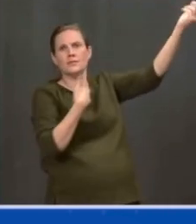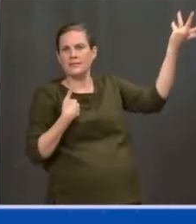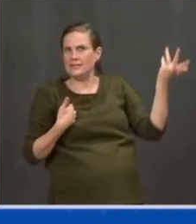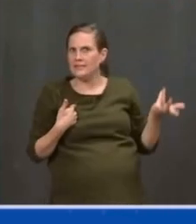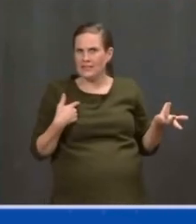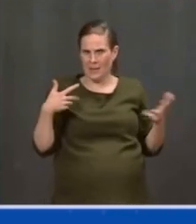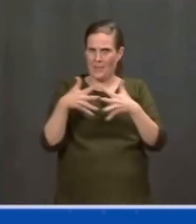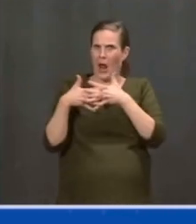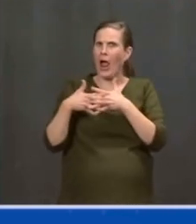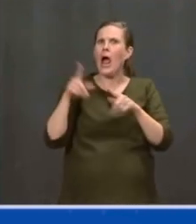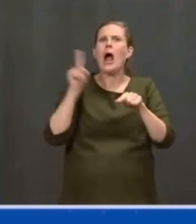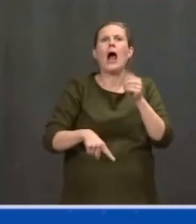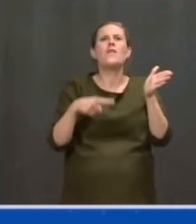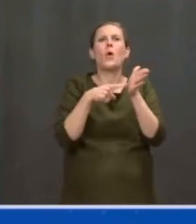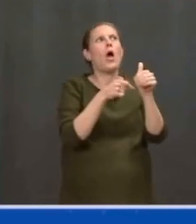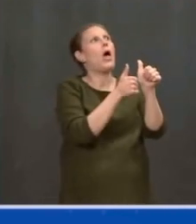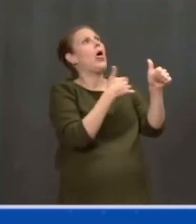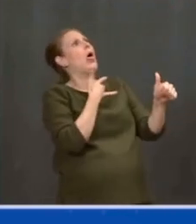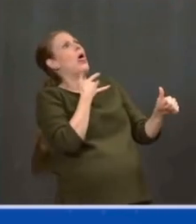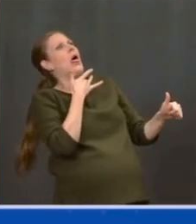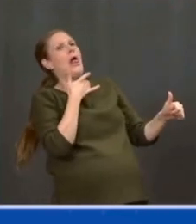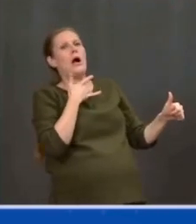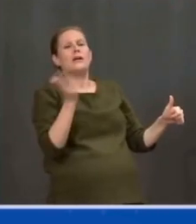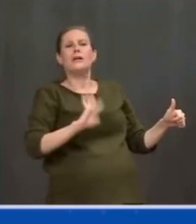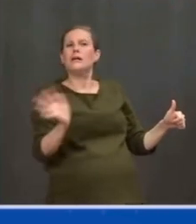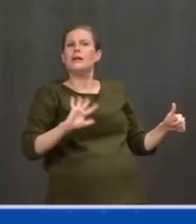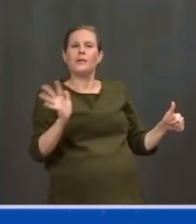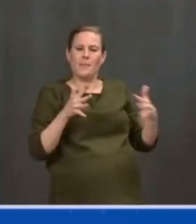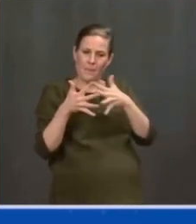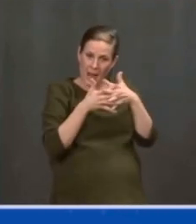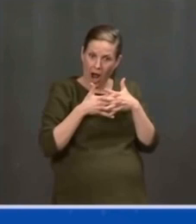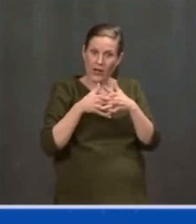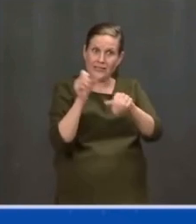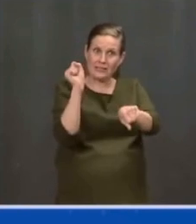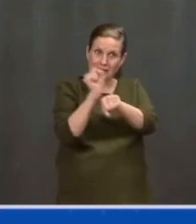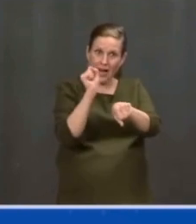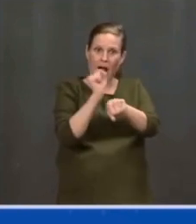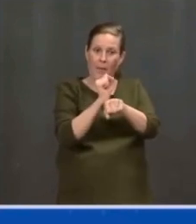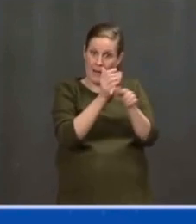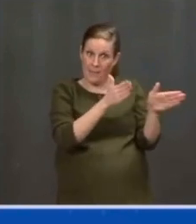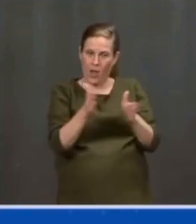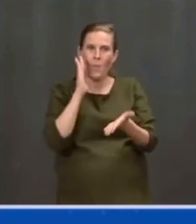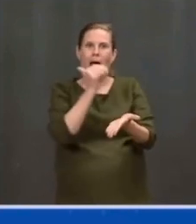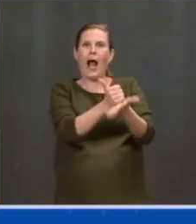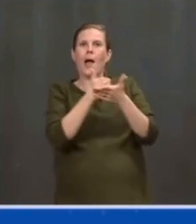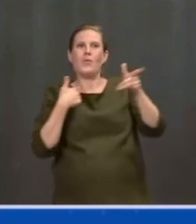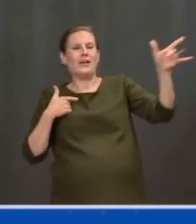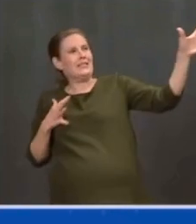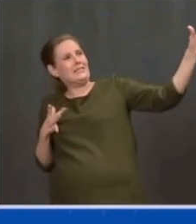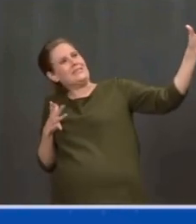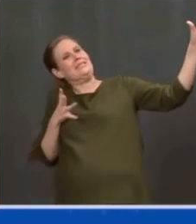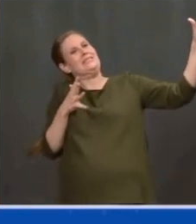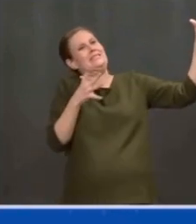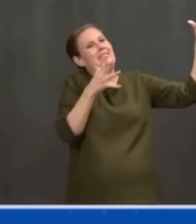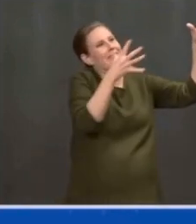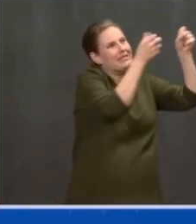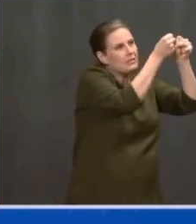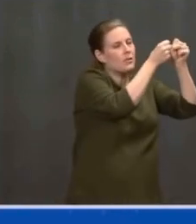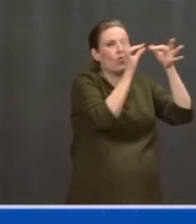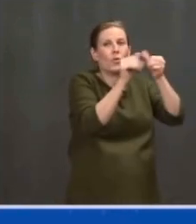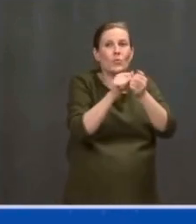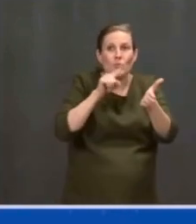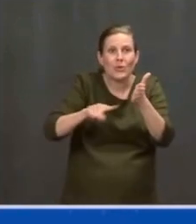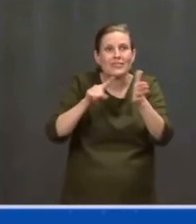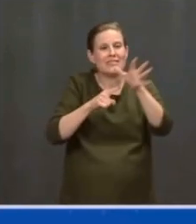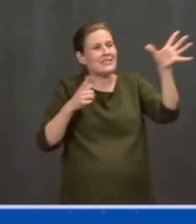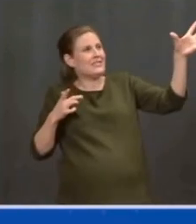Plan is the biggest increase in our federal non-defense research and development spending on record. It's going to boost America's